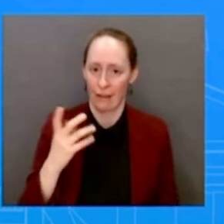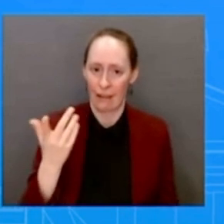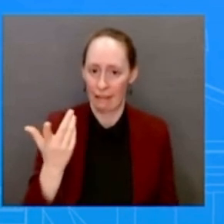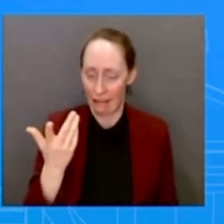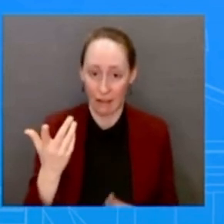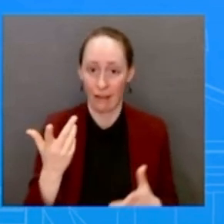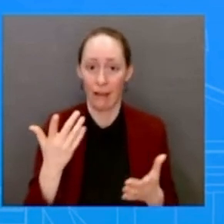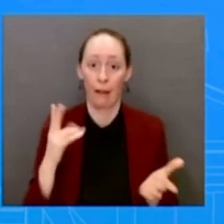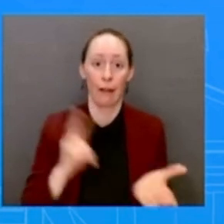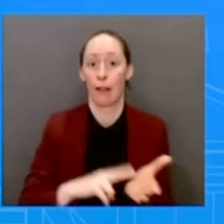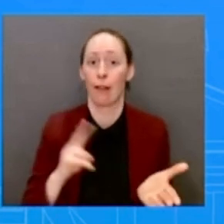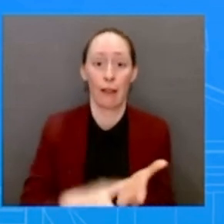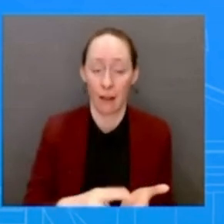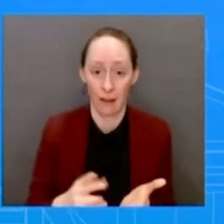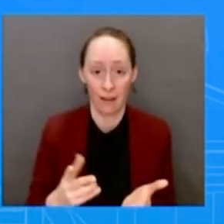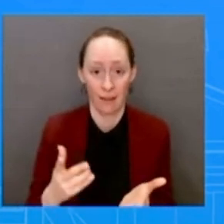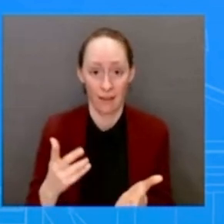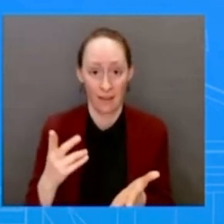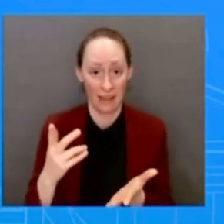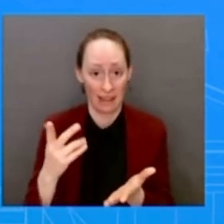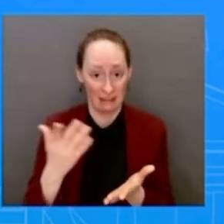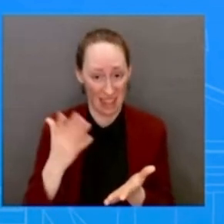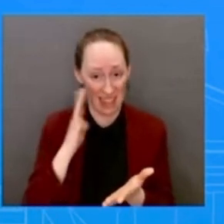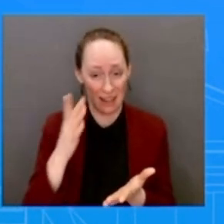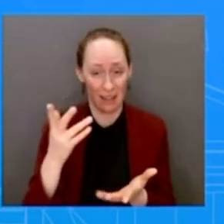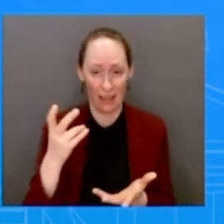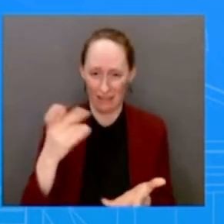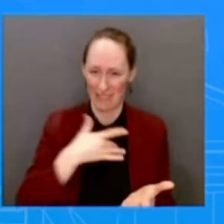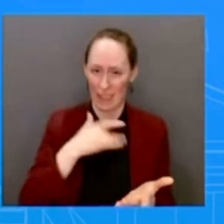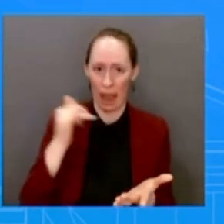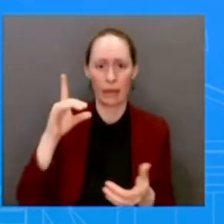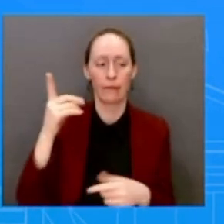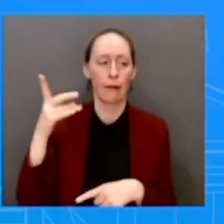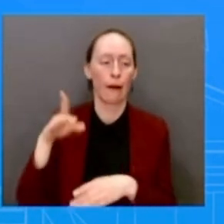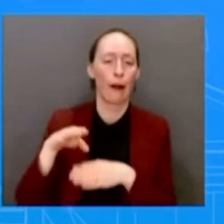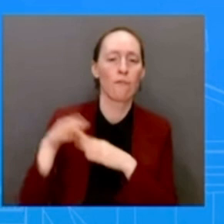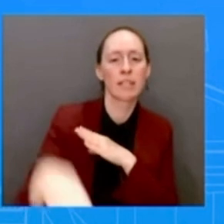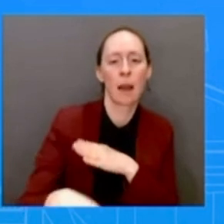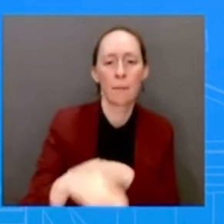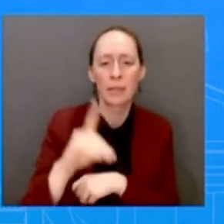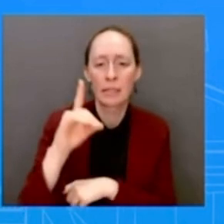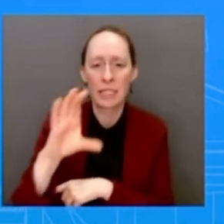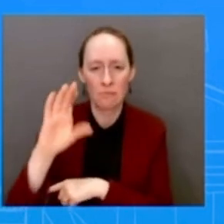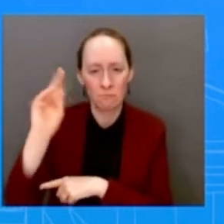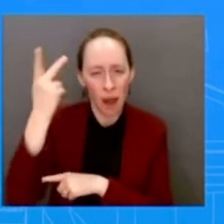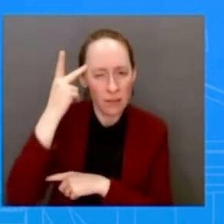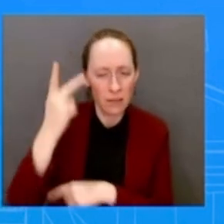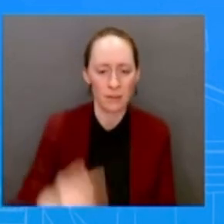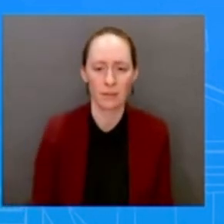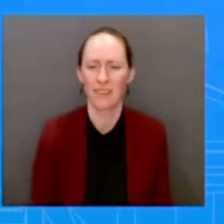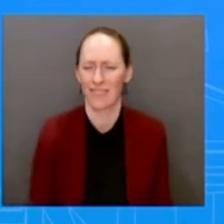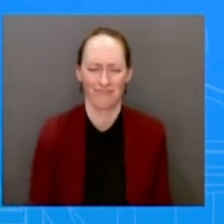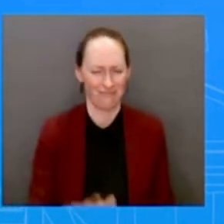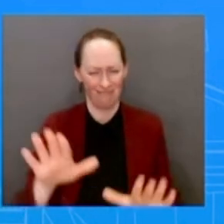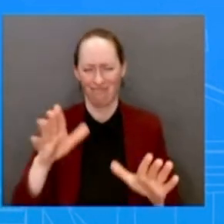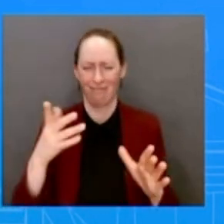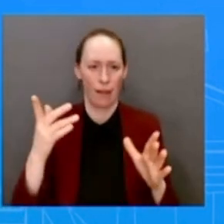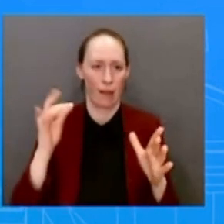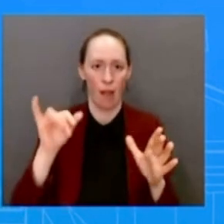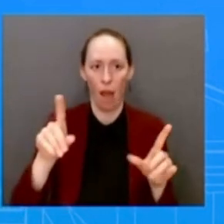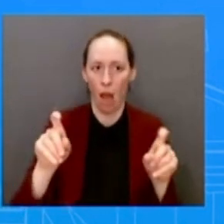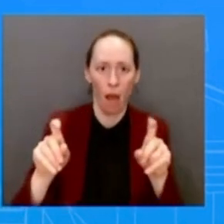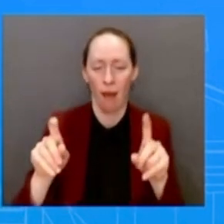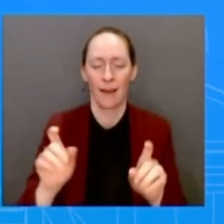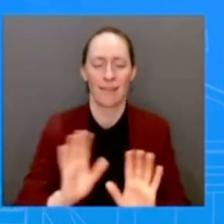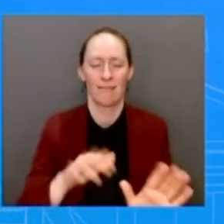us and the press... Yeah, but you're asking a hypothetical that I can't answer at this time. Senator Menendez urged the president yesterday to appoint